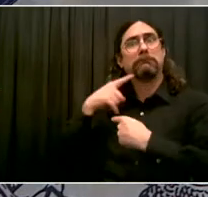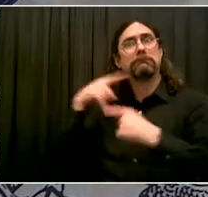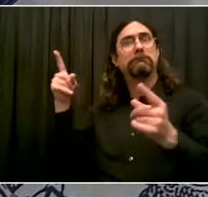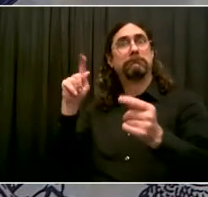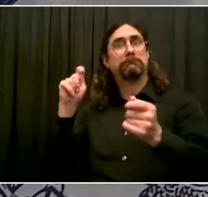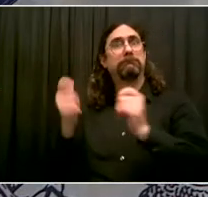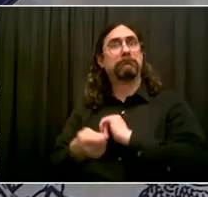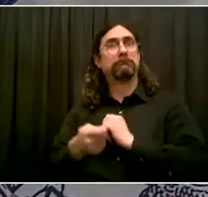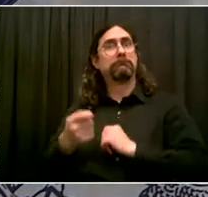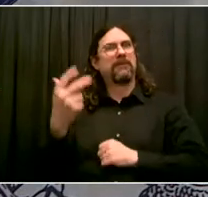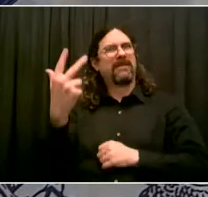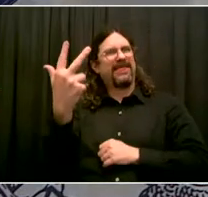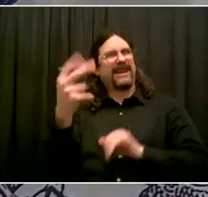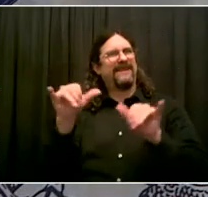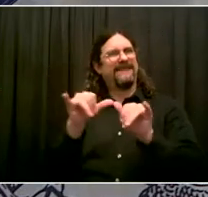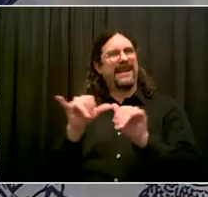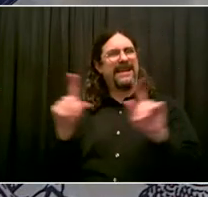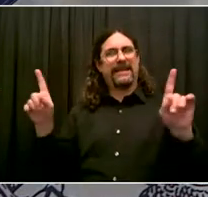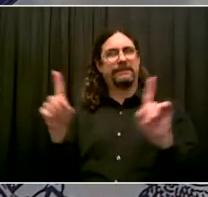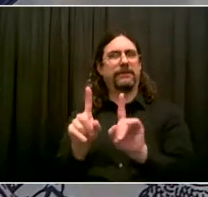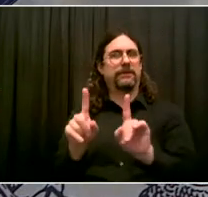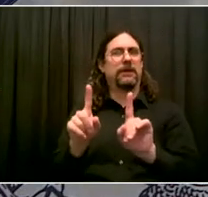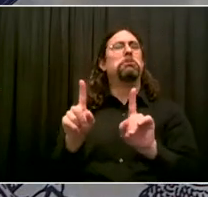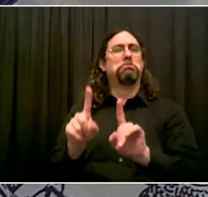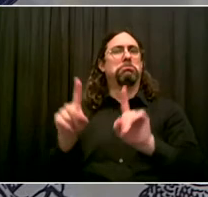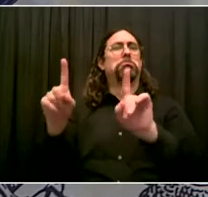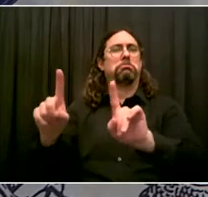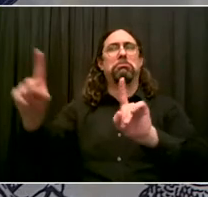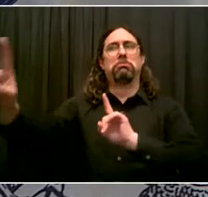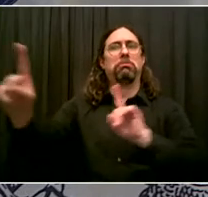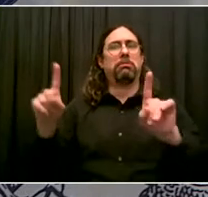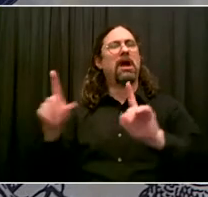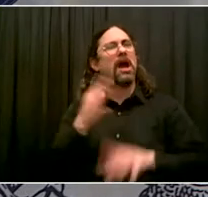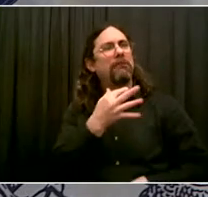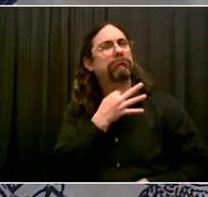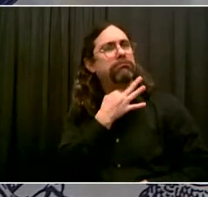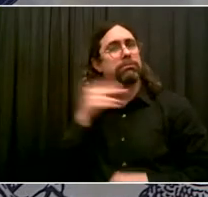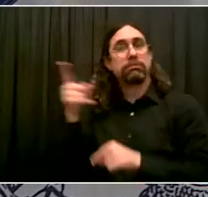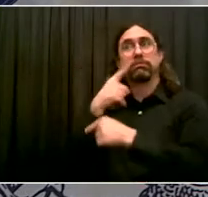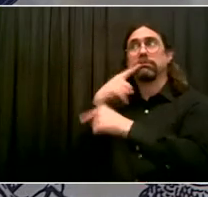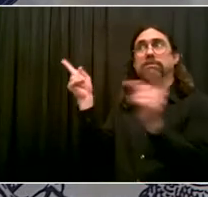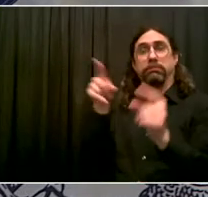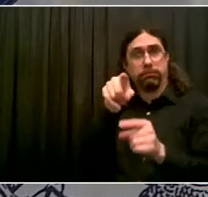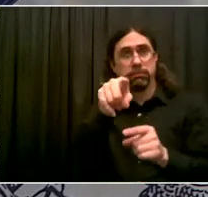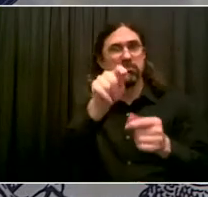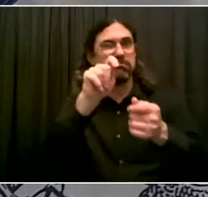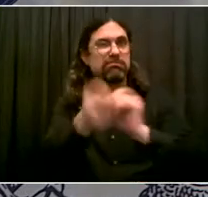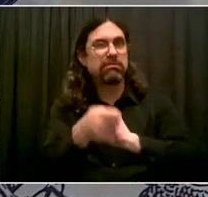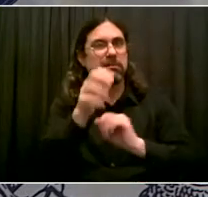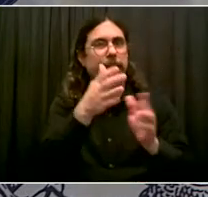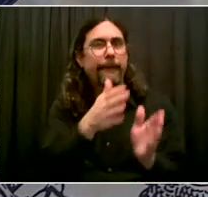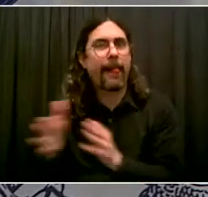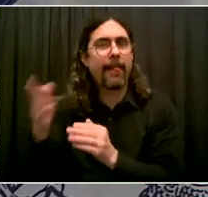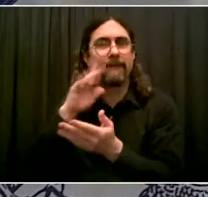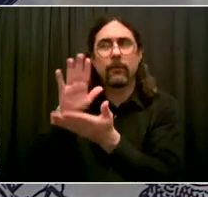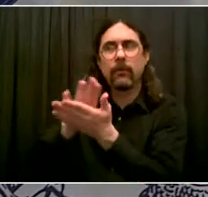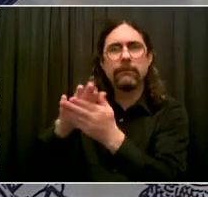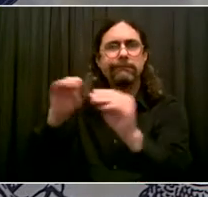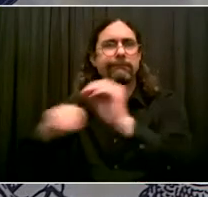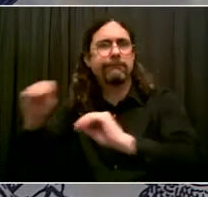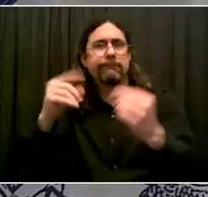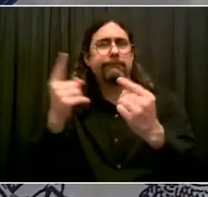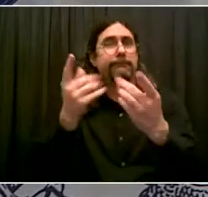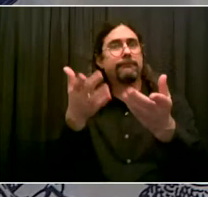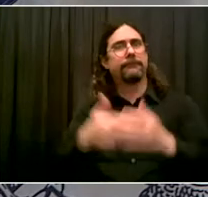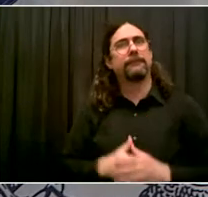we're working. I just had a long meeting yesterday with Chancellor Misha Ross Porter and her senior team. We are